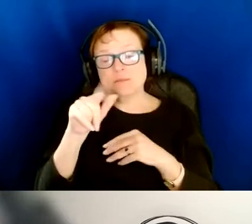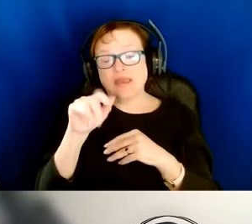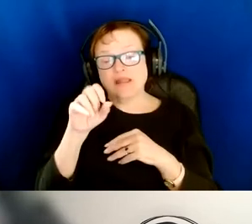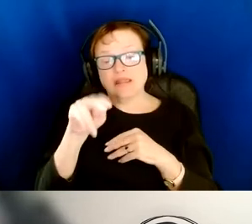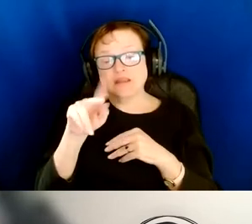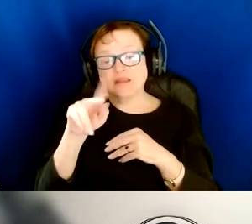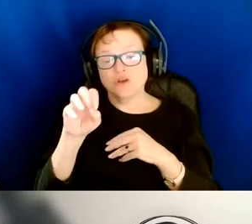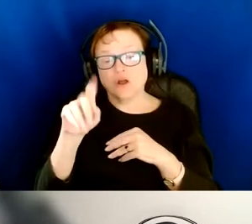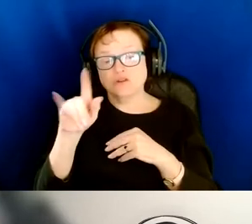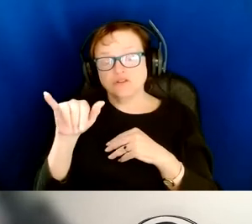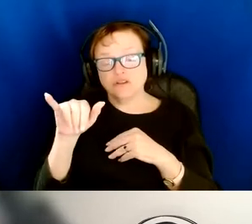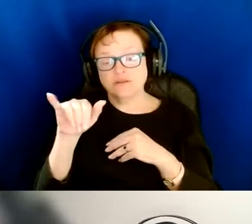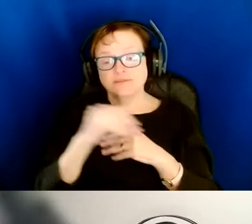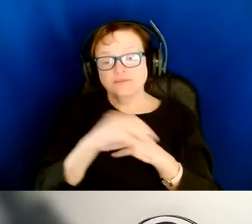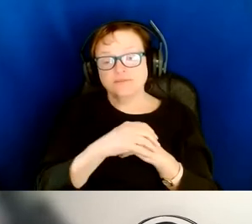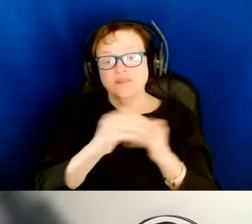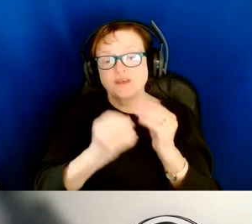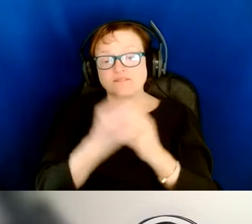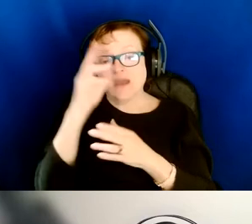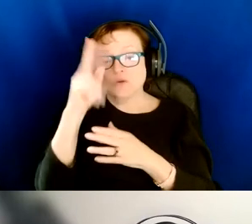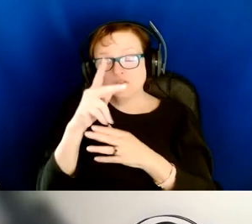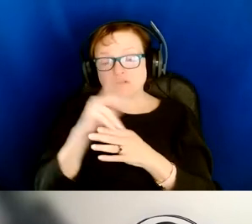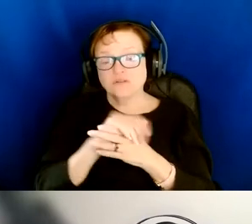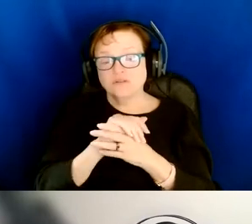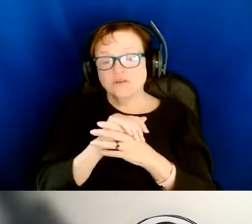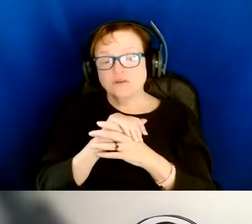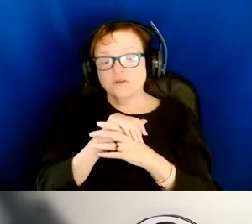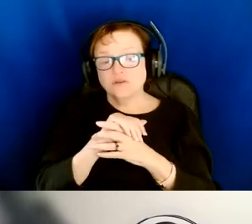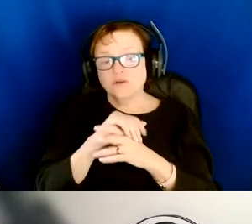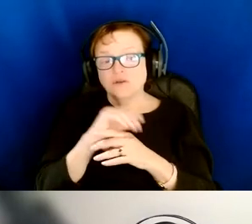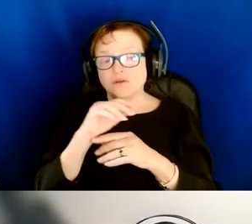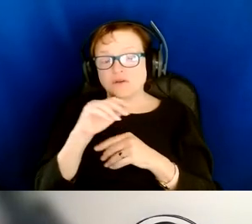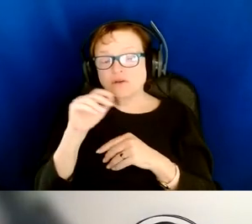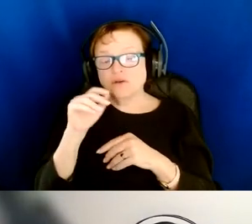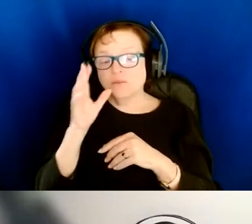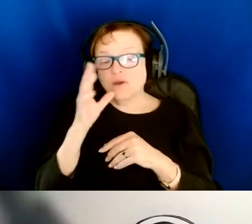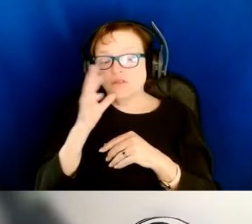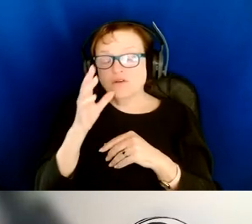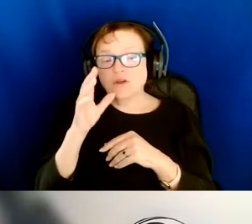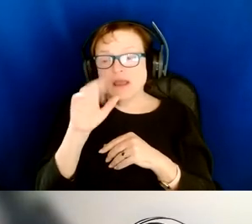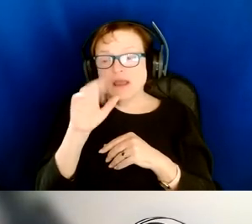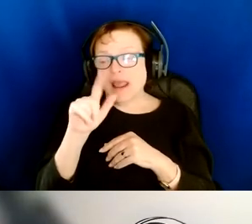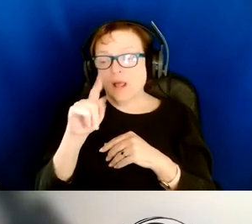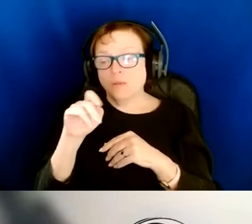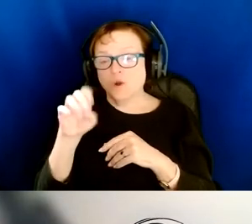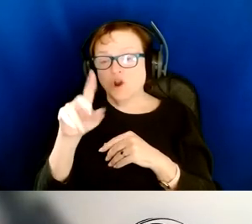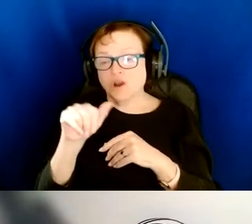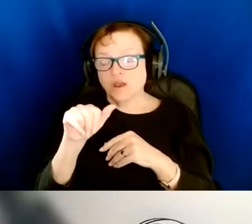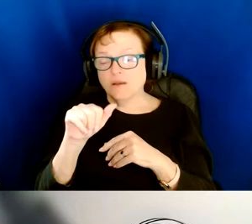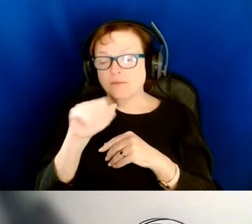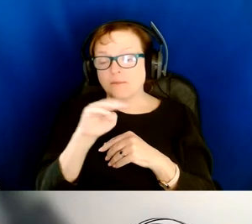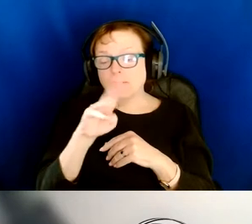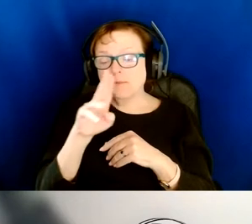fountain tire tough mutter alberta munson add